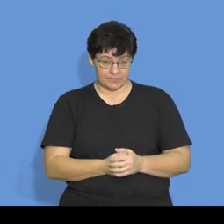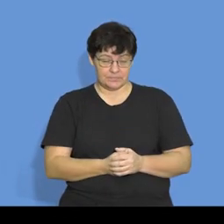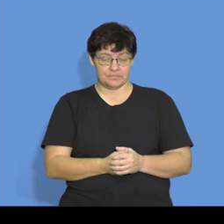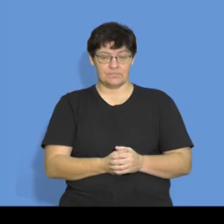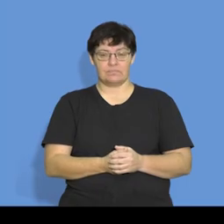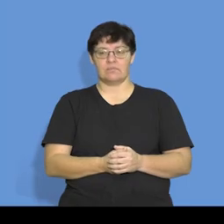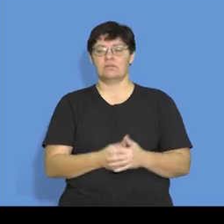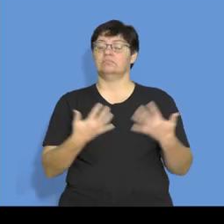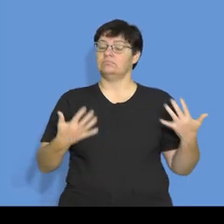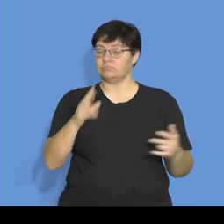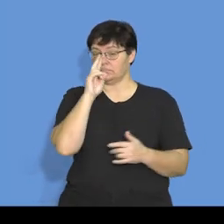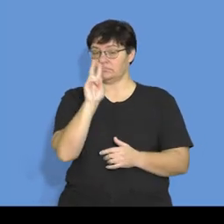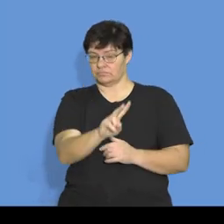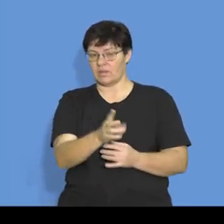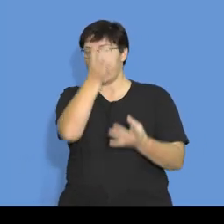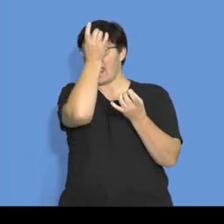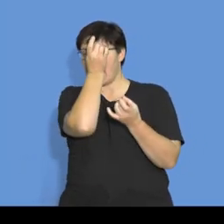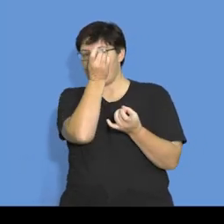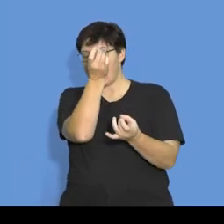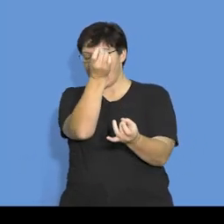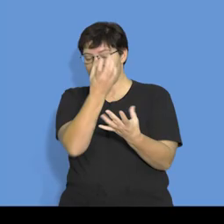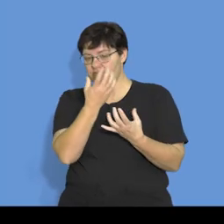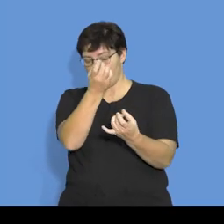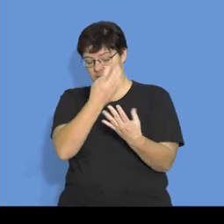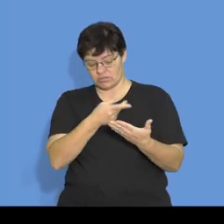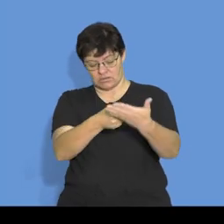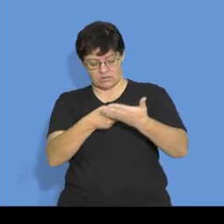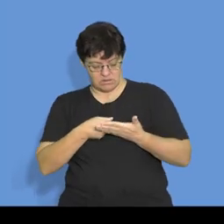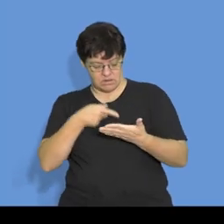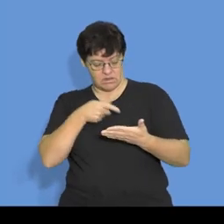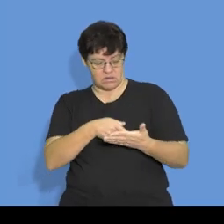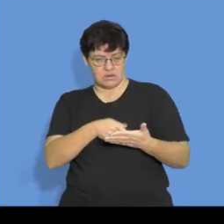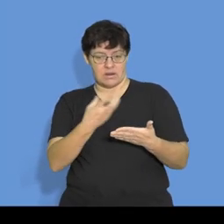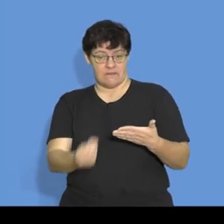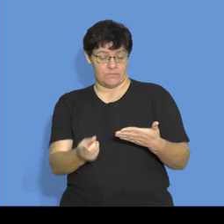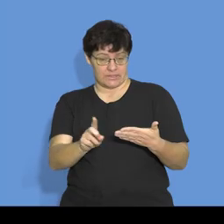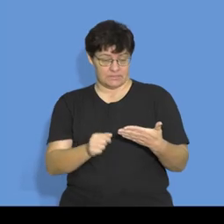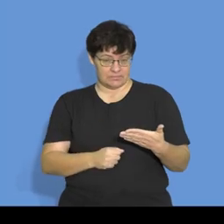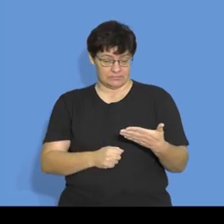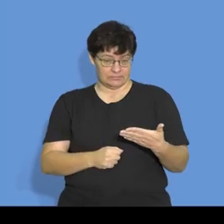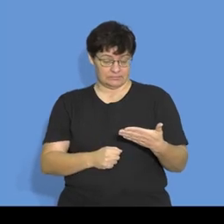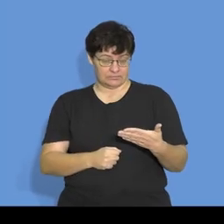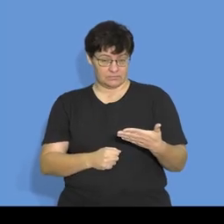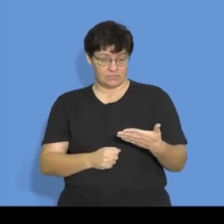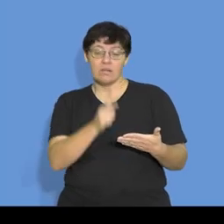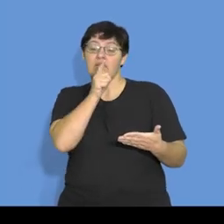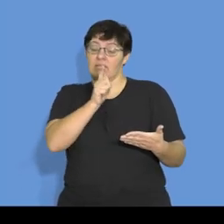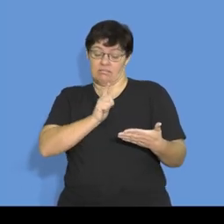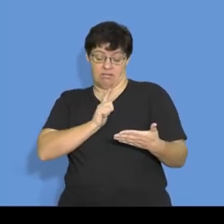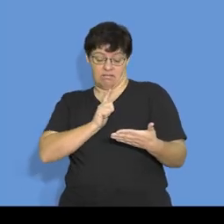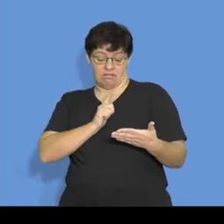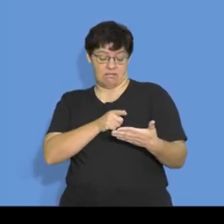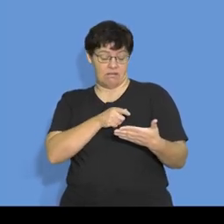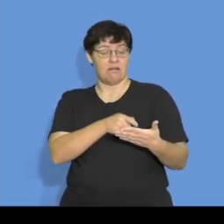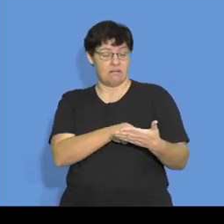Now look at the information that you have, right? You are told that this is your